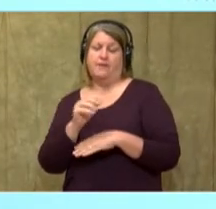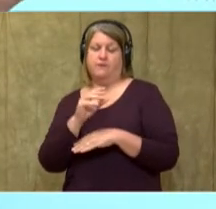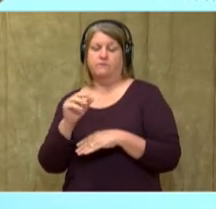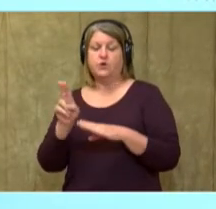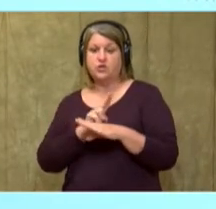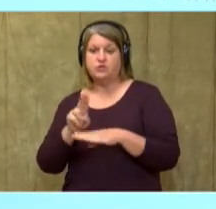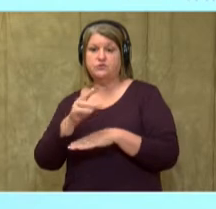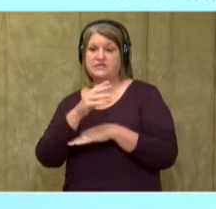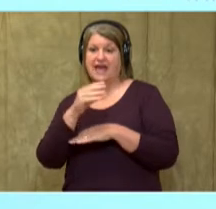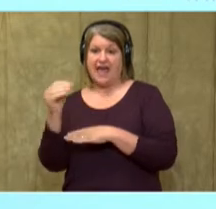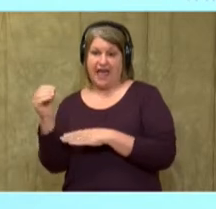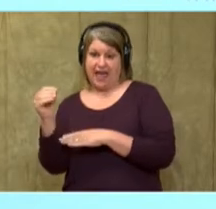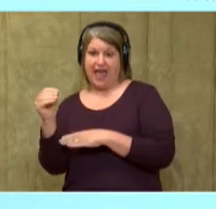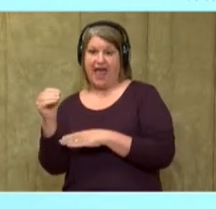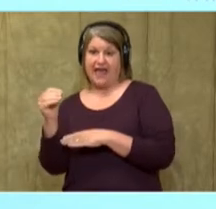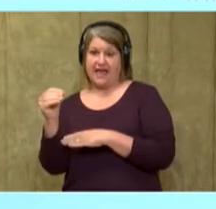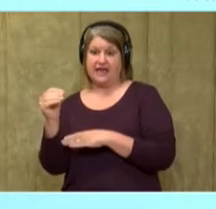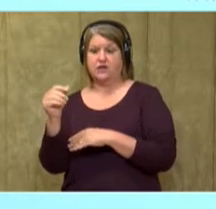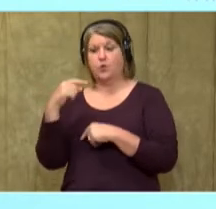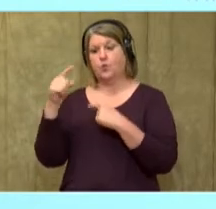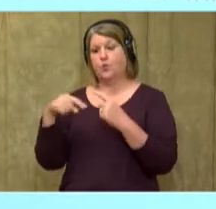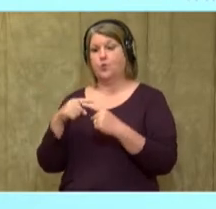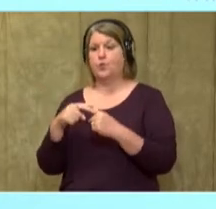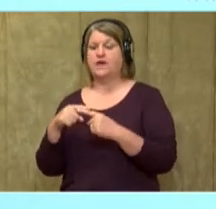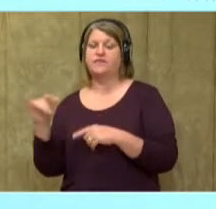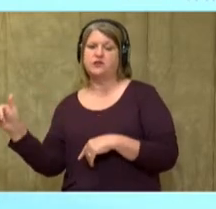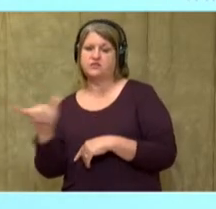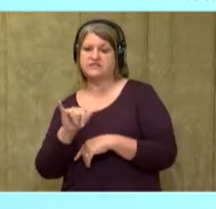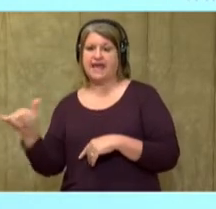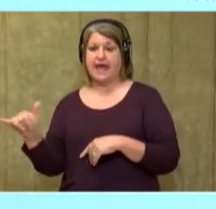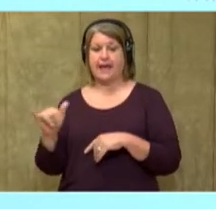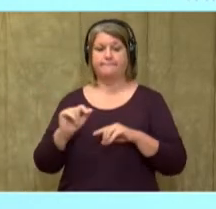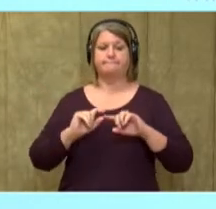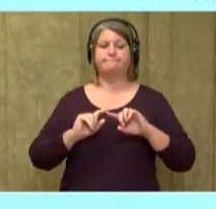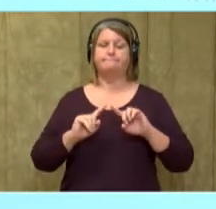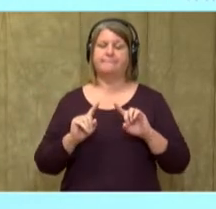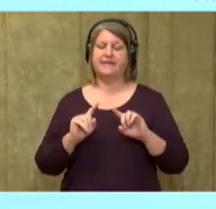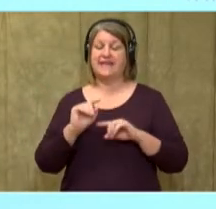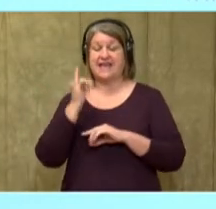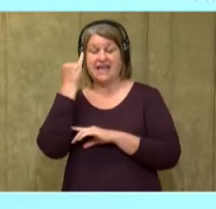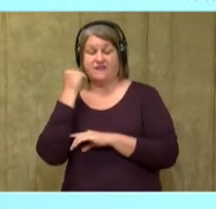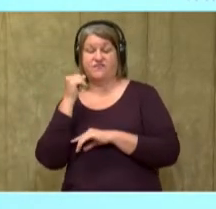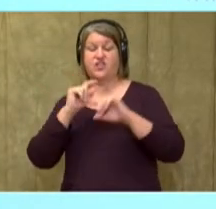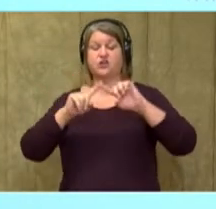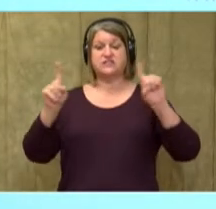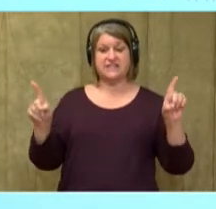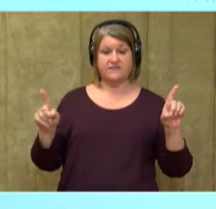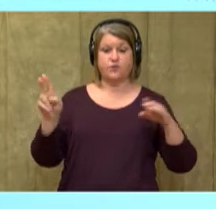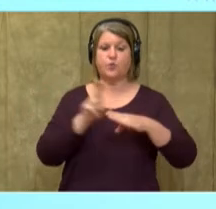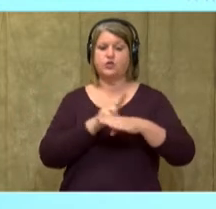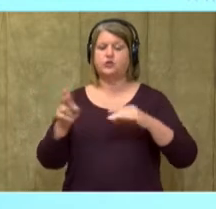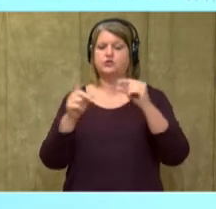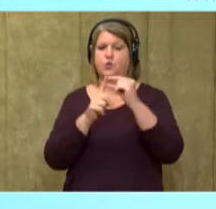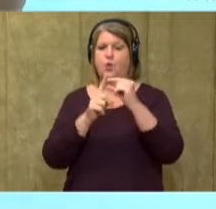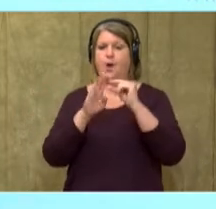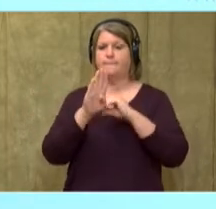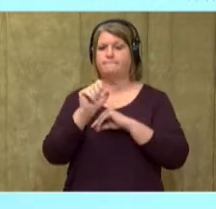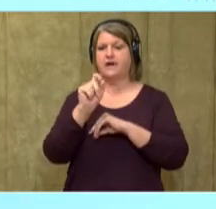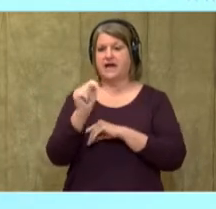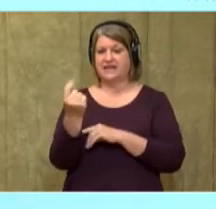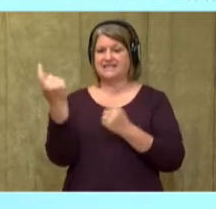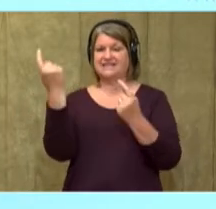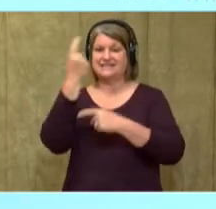how they're different, remember we use the word but. So, today, we're going to read about panda bears and polar bears.